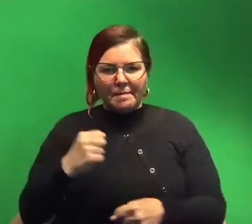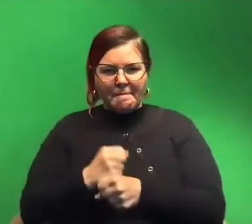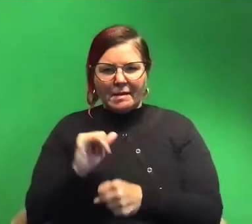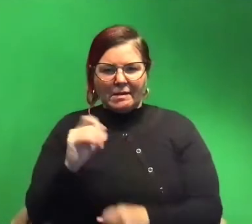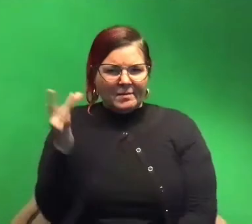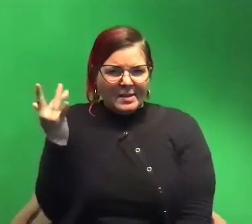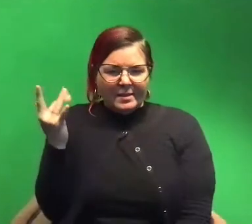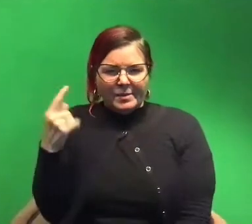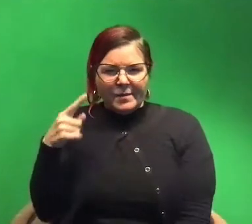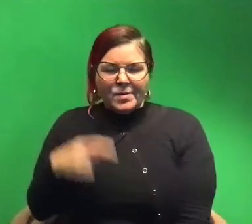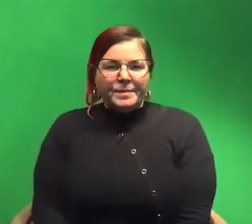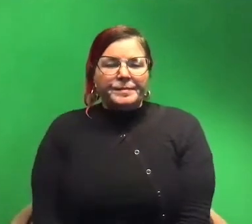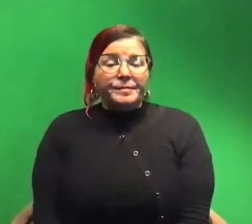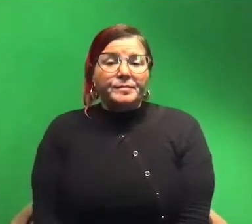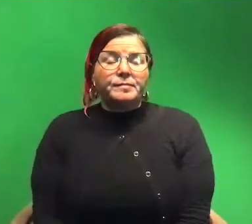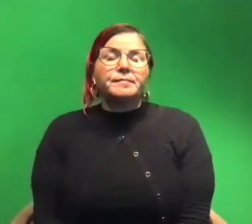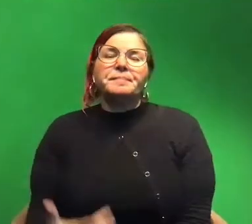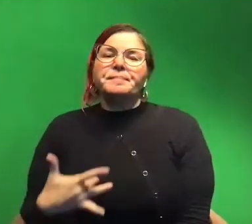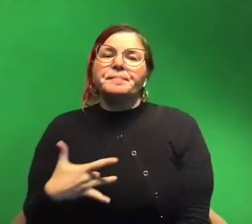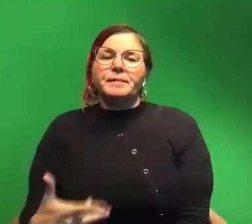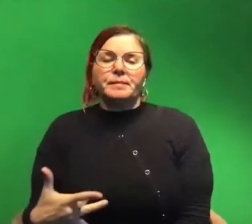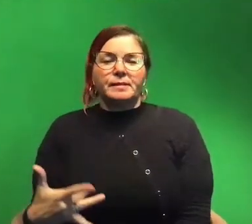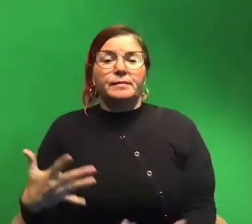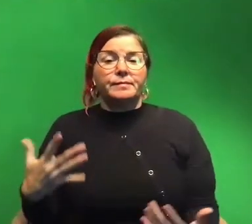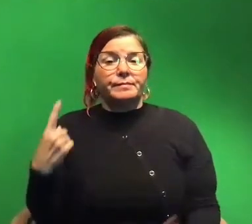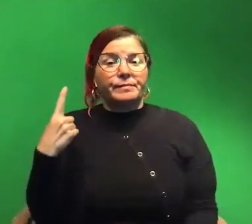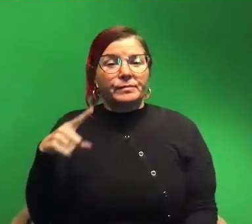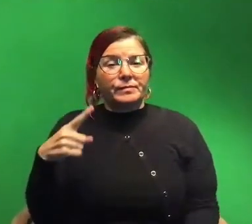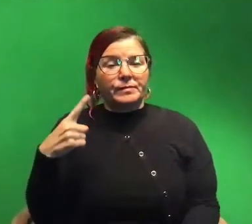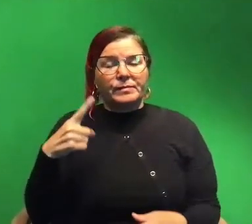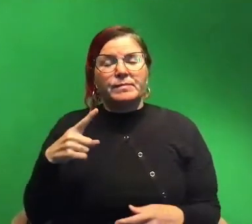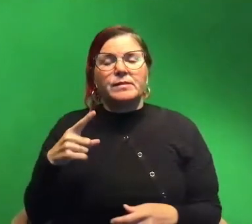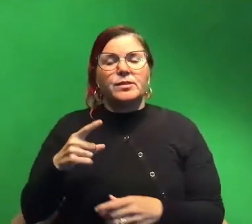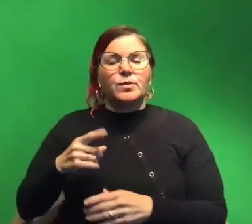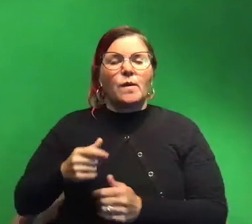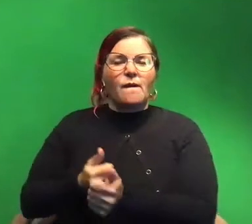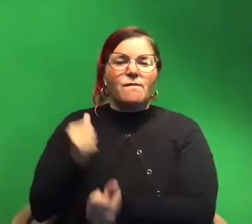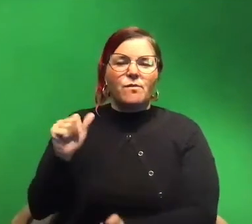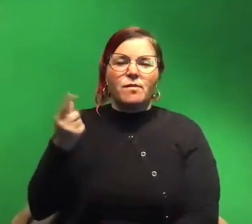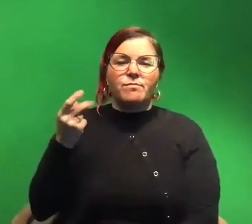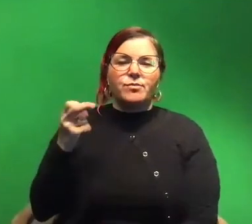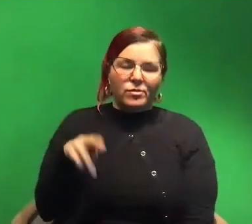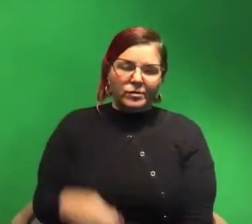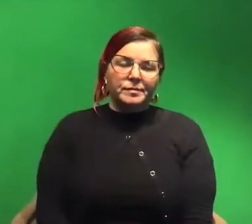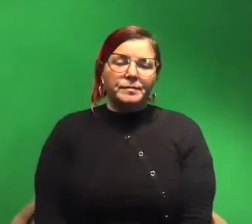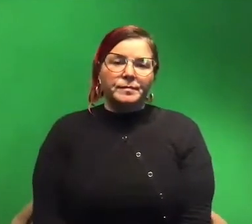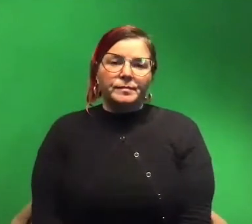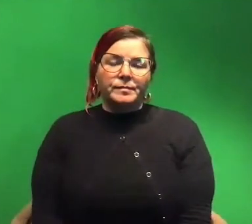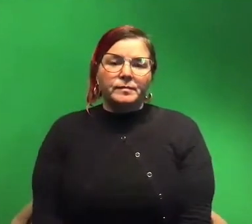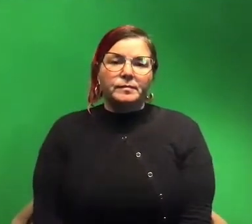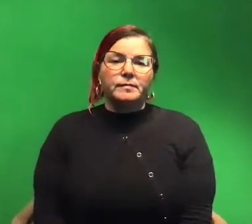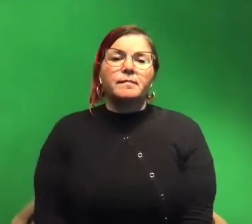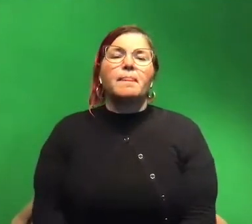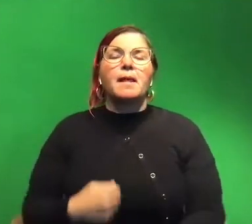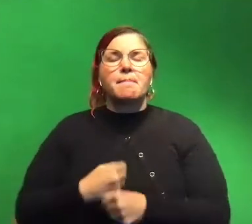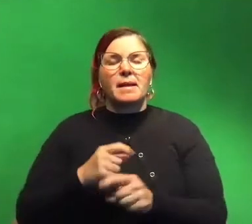Um so mostly it's been used thought to be used as an anti-predator behavior um and they can make these different